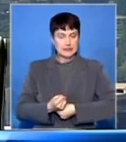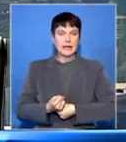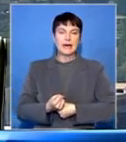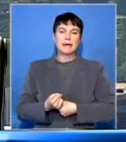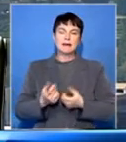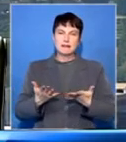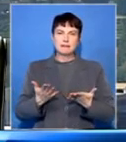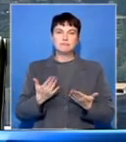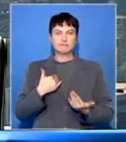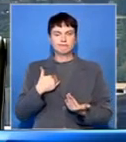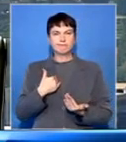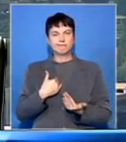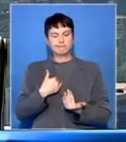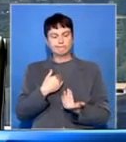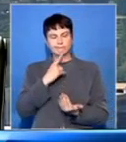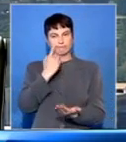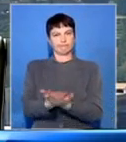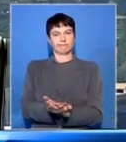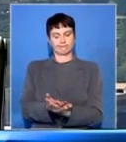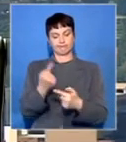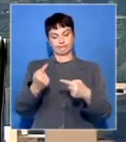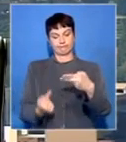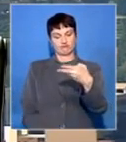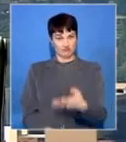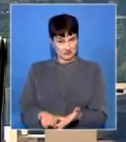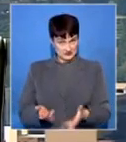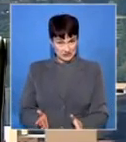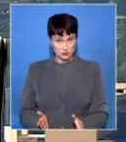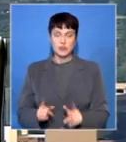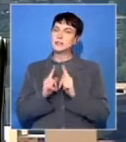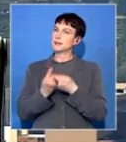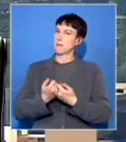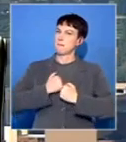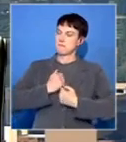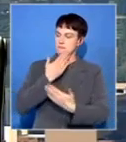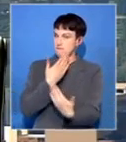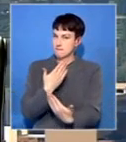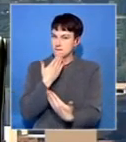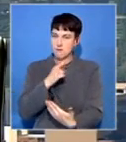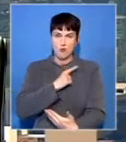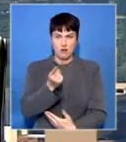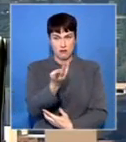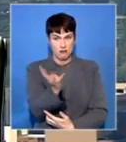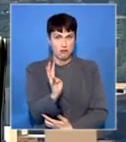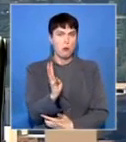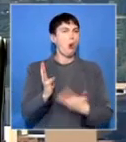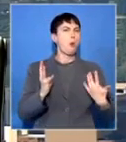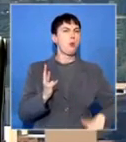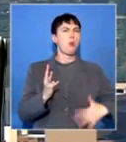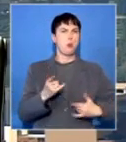the facts bare before the parties. My team was very efficient. I'm very grateful to them for the job they've done